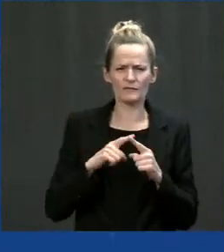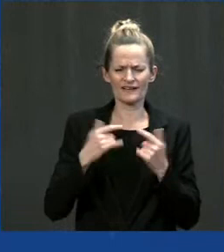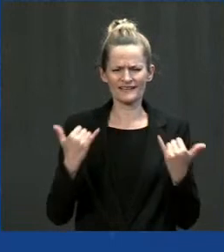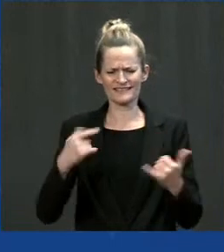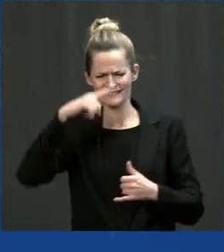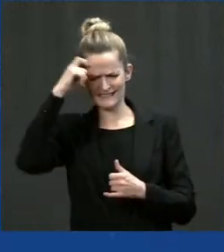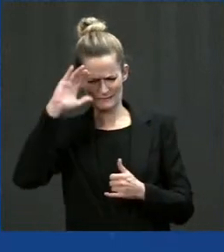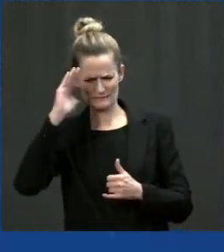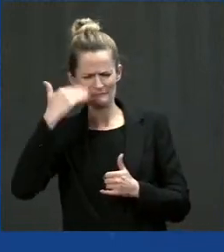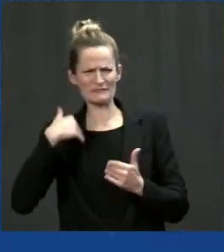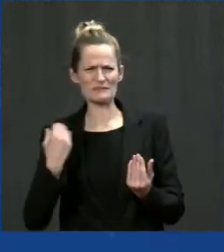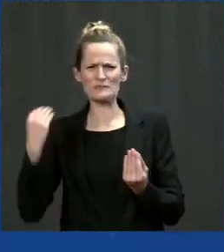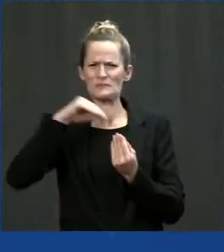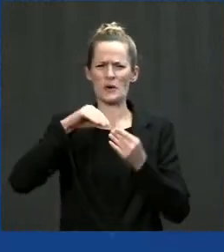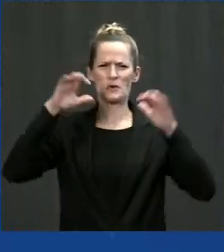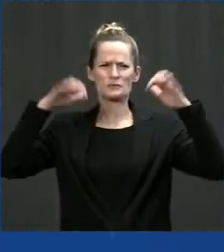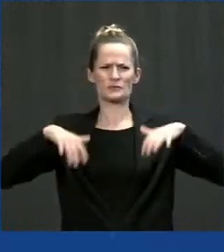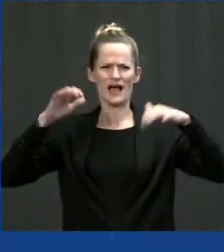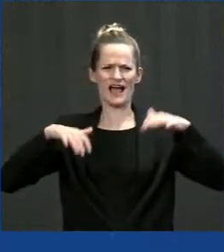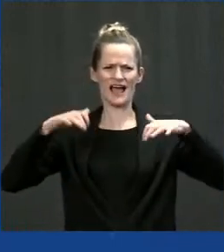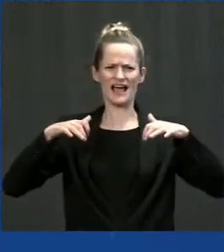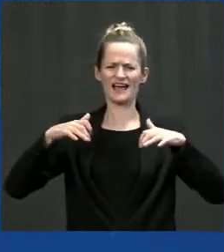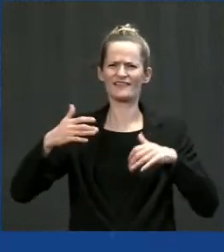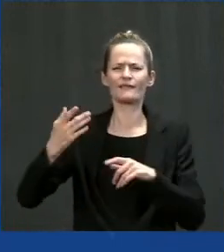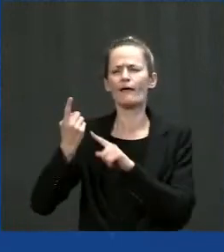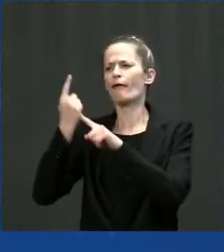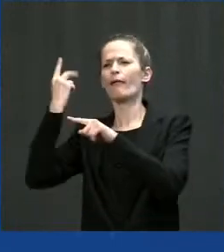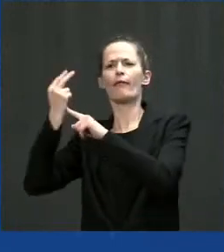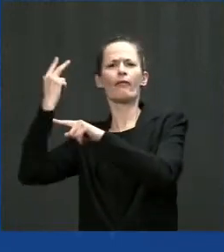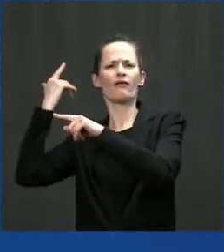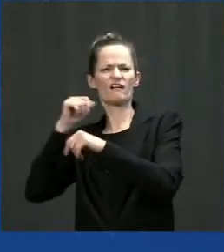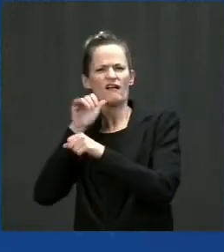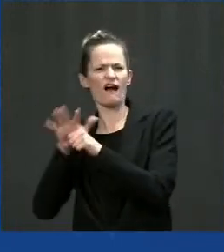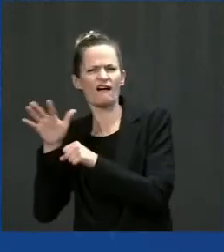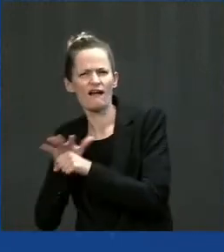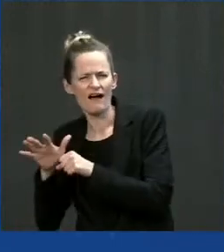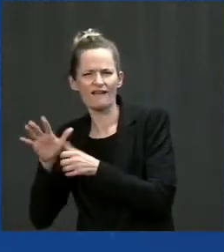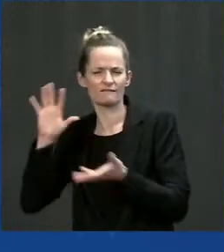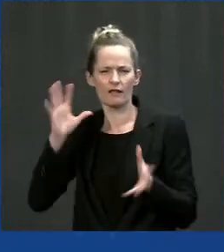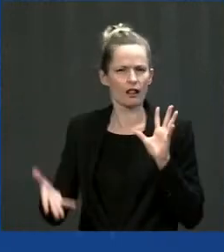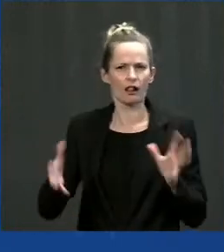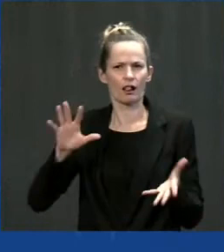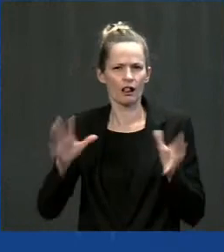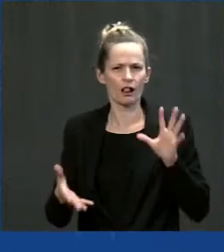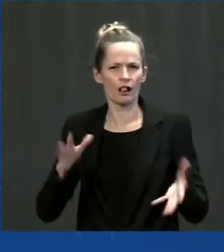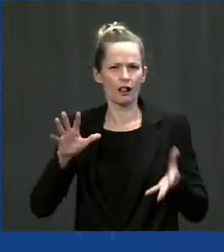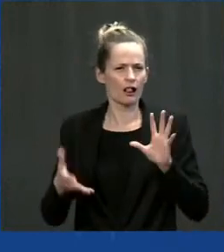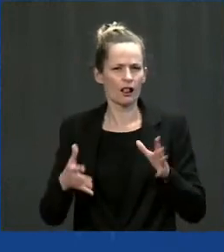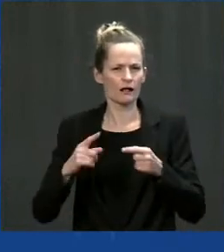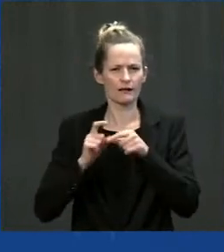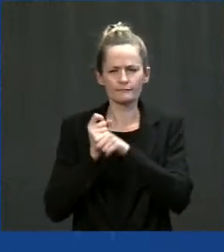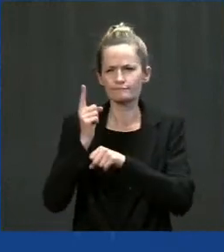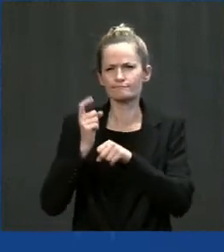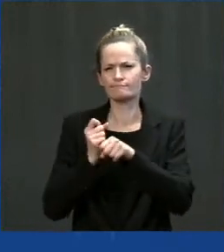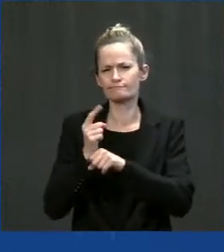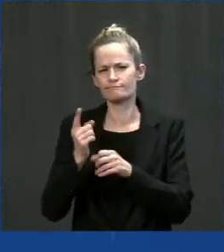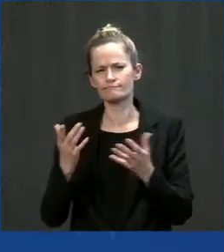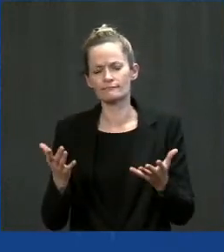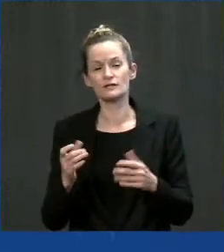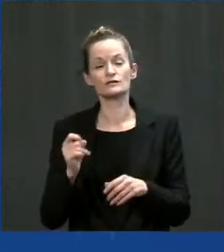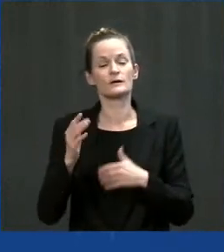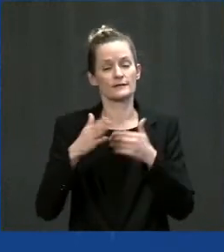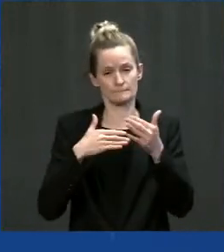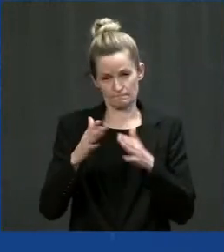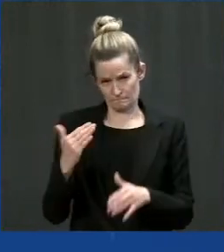resulted in in February was literally raw water screens that froze, making it